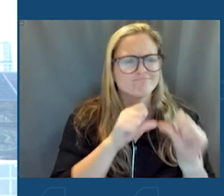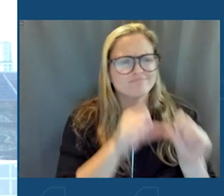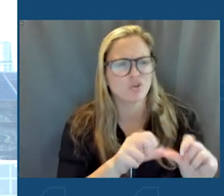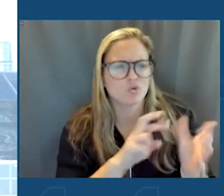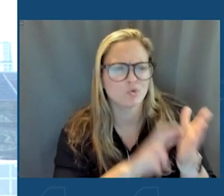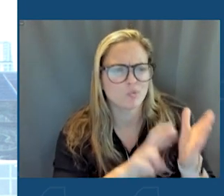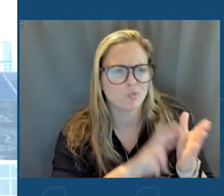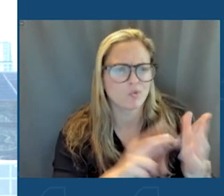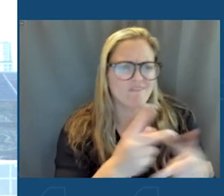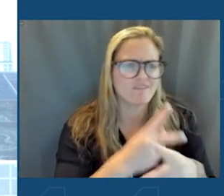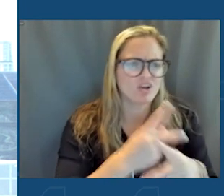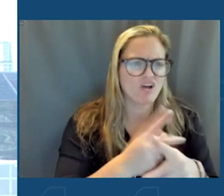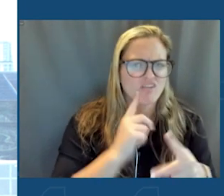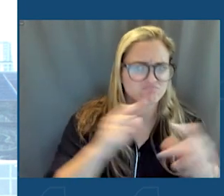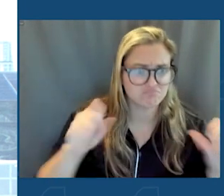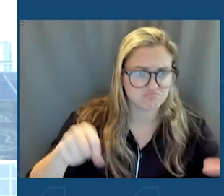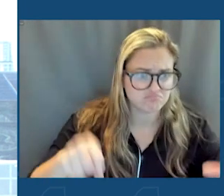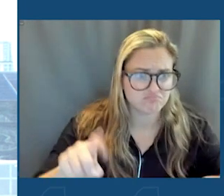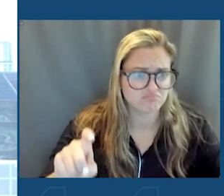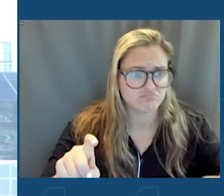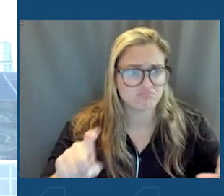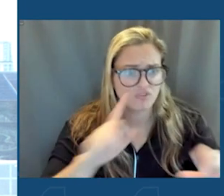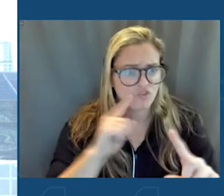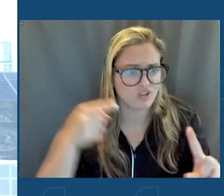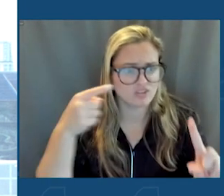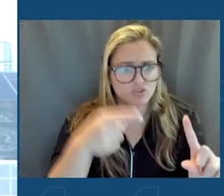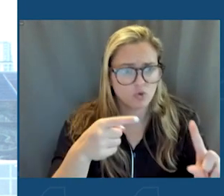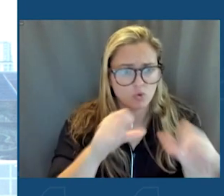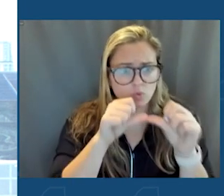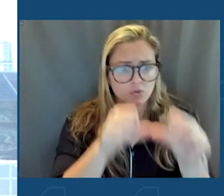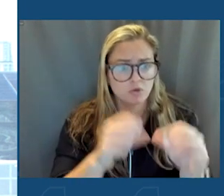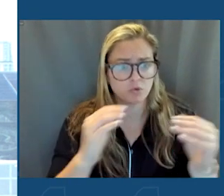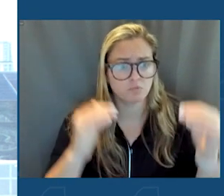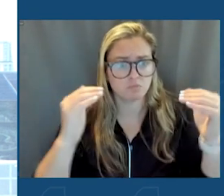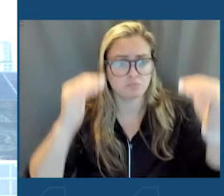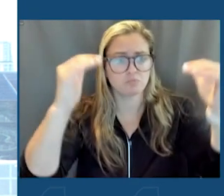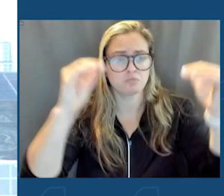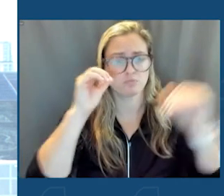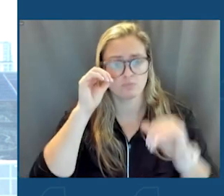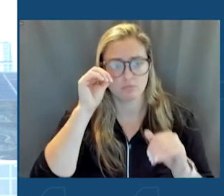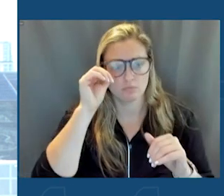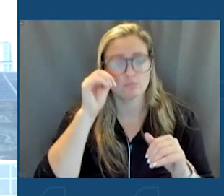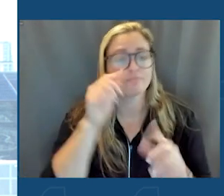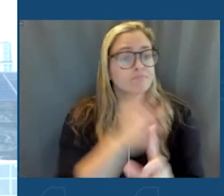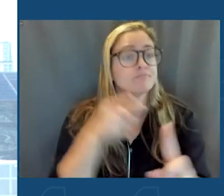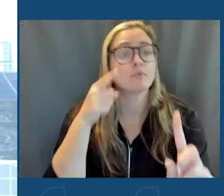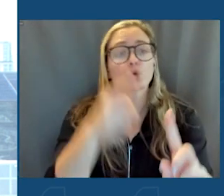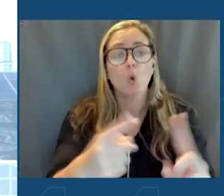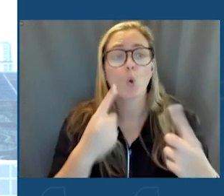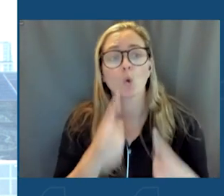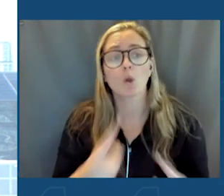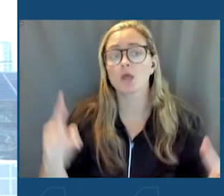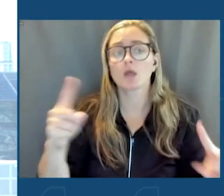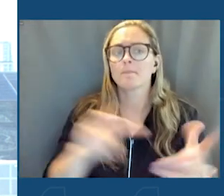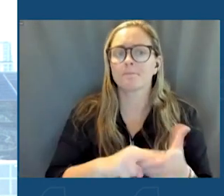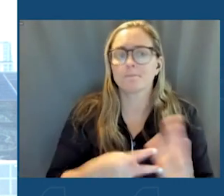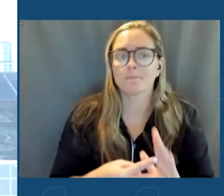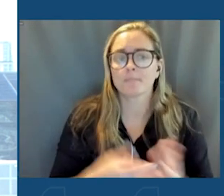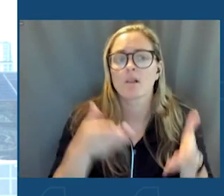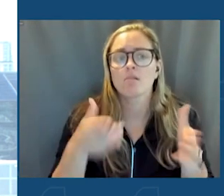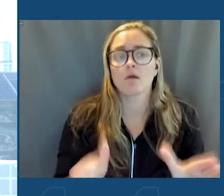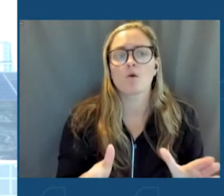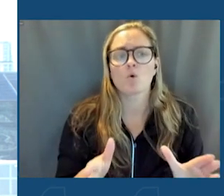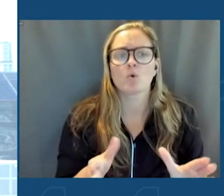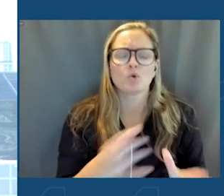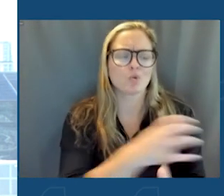of pushing this goal further outward. Reaching this goal will allow us to power millions of New